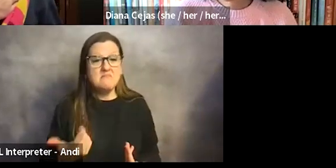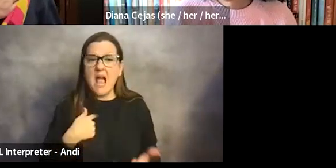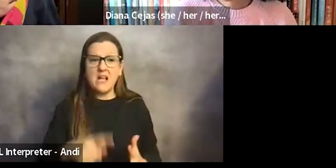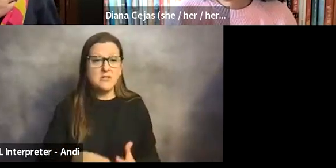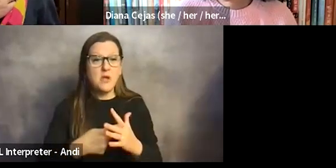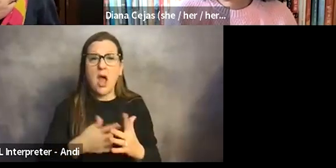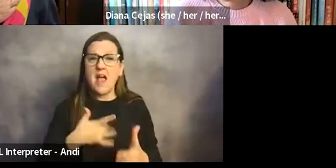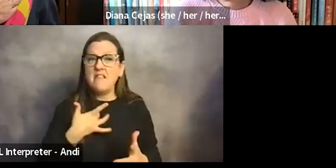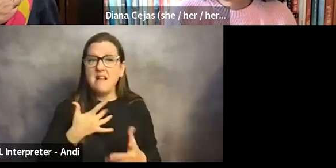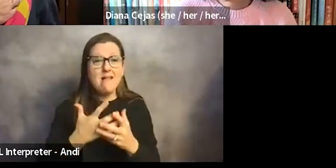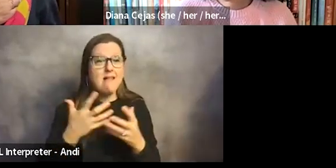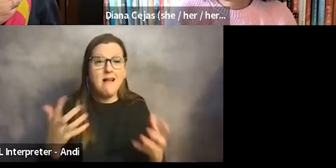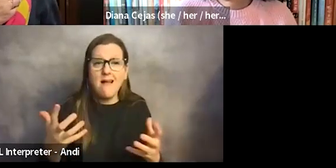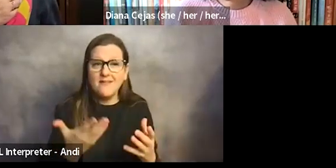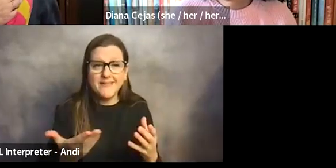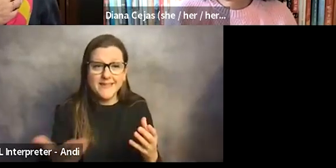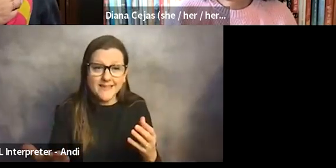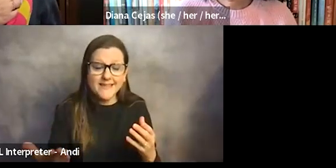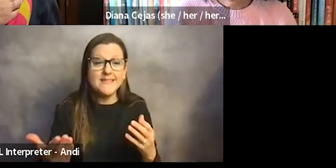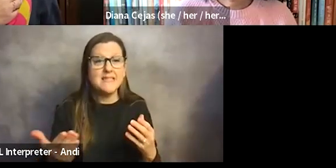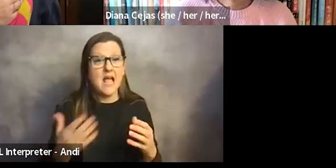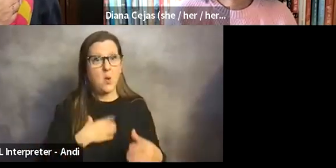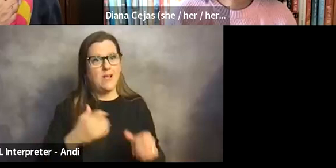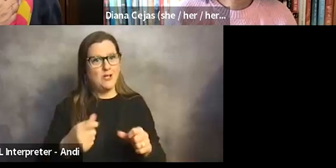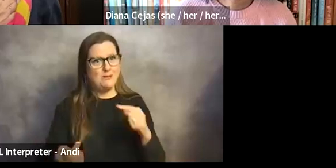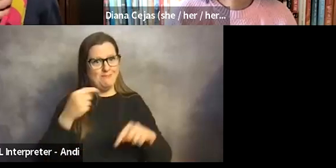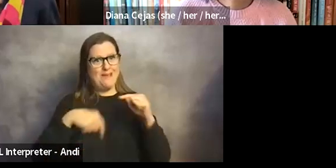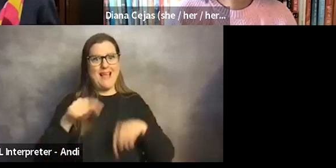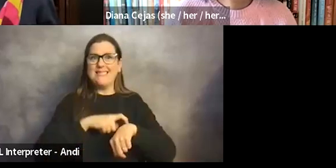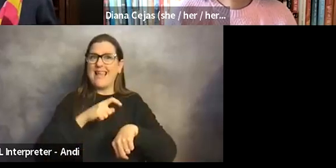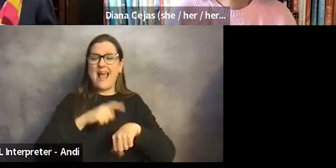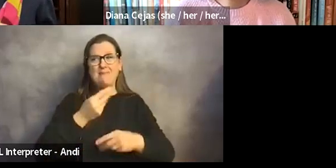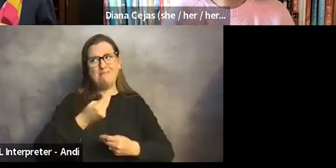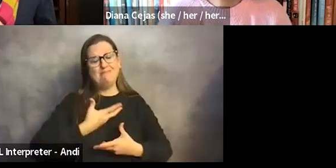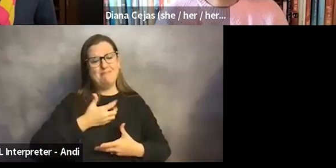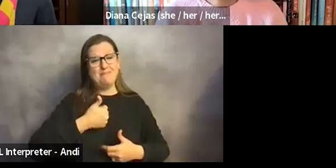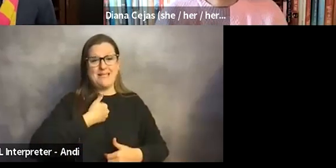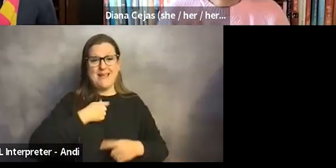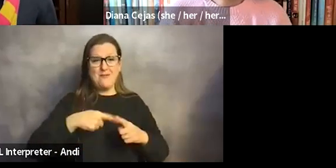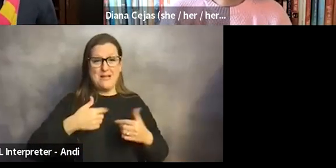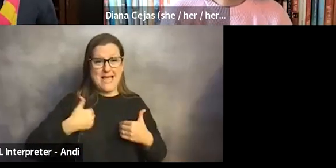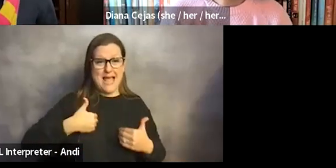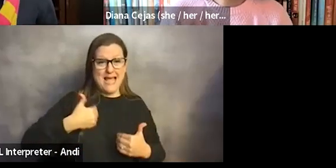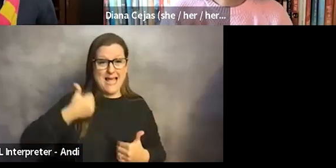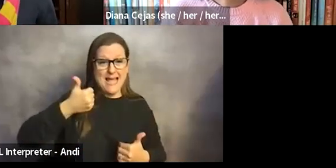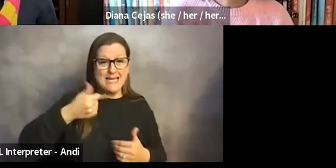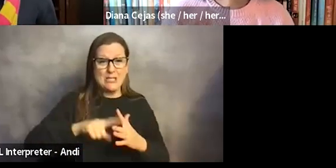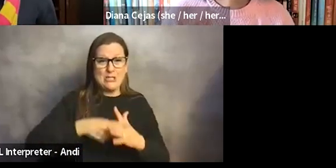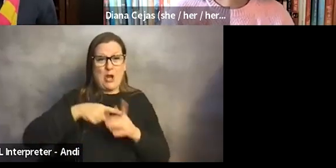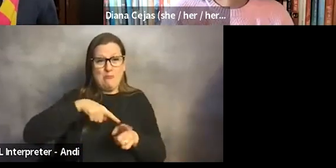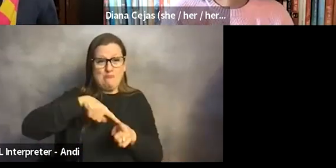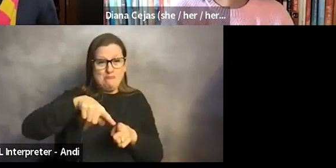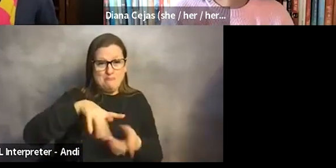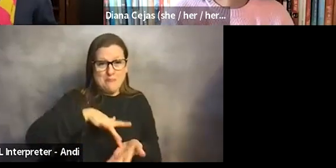I feel like there's lots of things that I wish I could go back in time and tell my younger self when I was just getting involved in medicine.